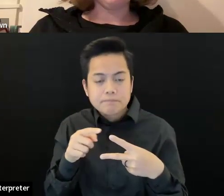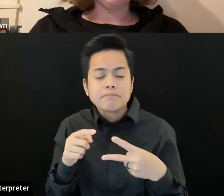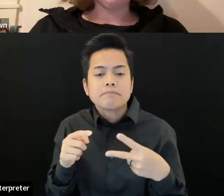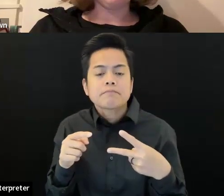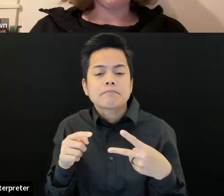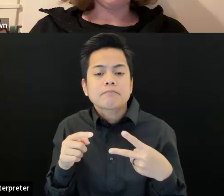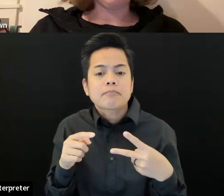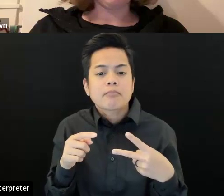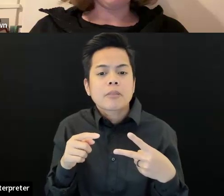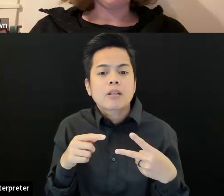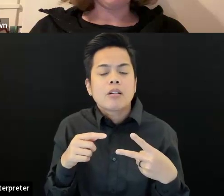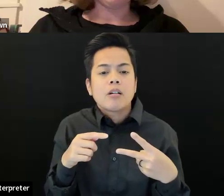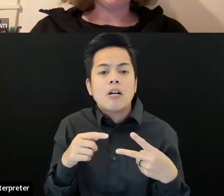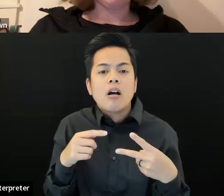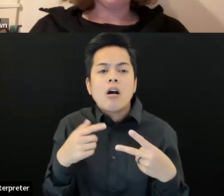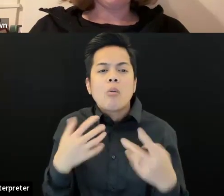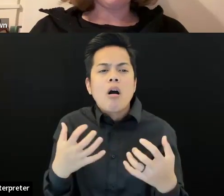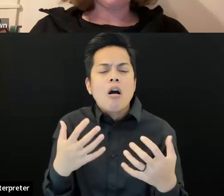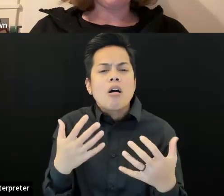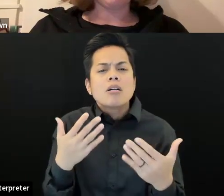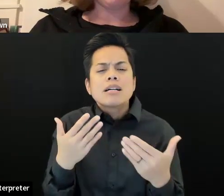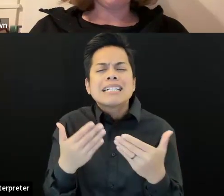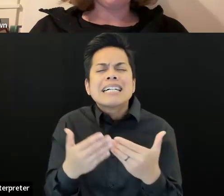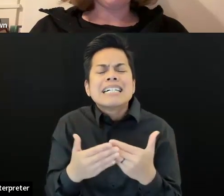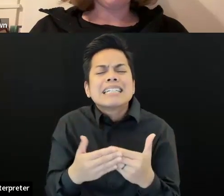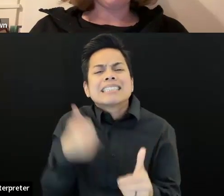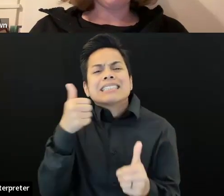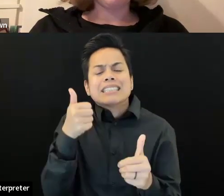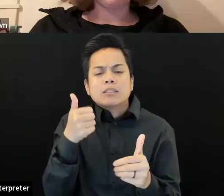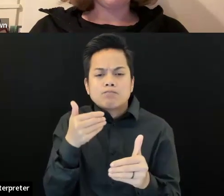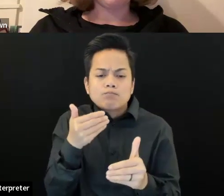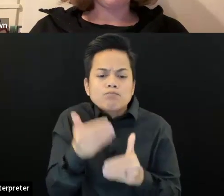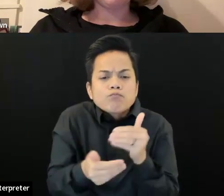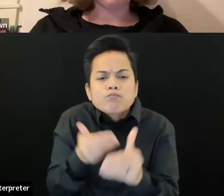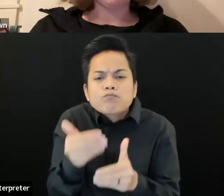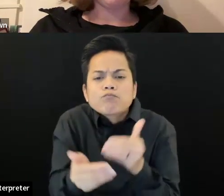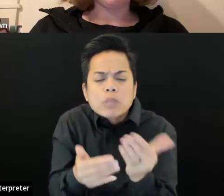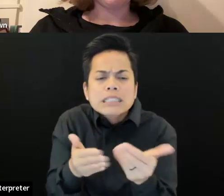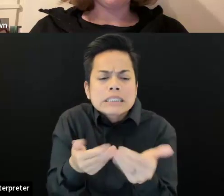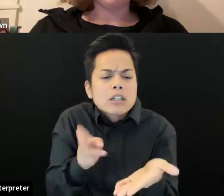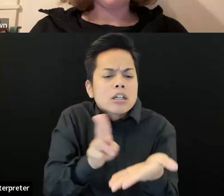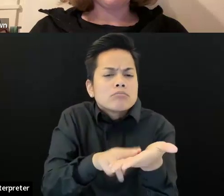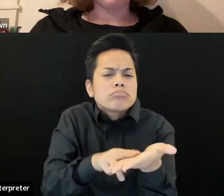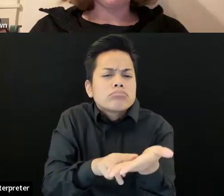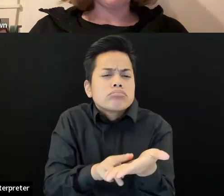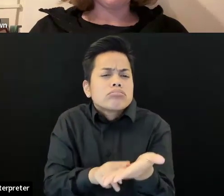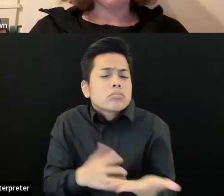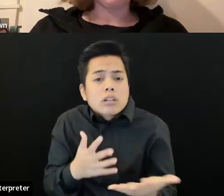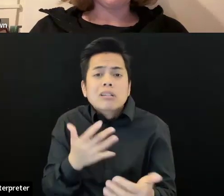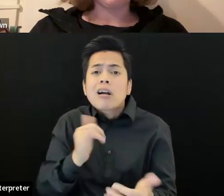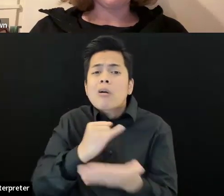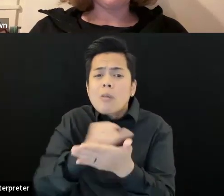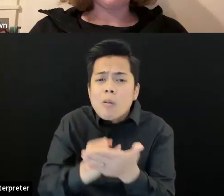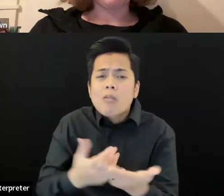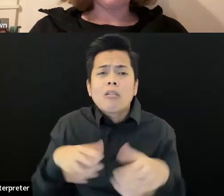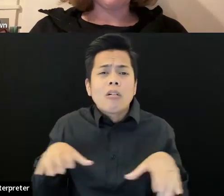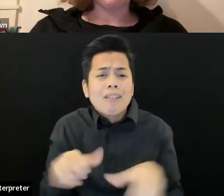easiest process possible to sign up and display artwork or performances. One of the ways that disabled people are